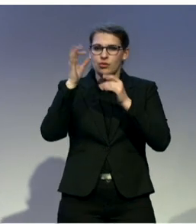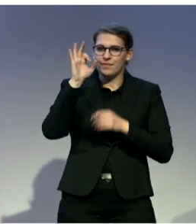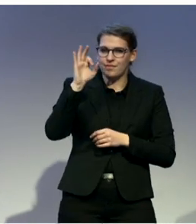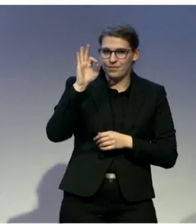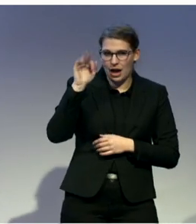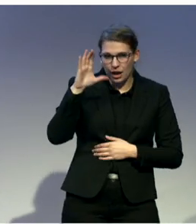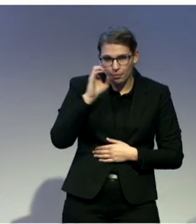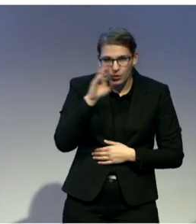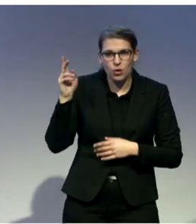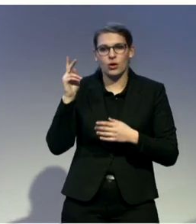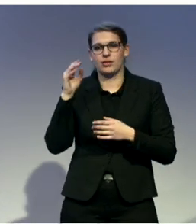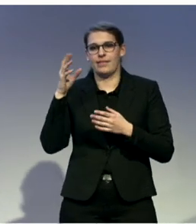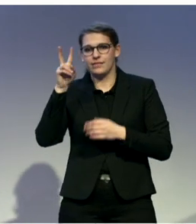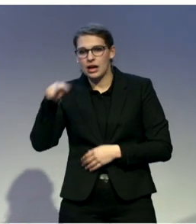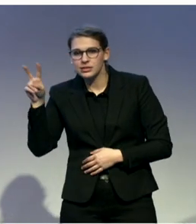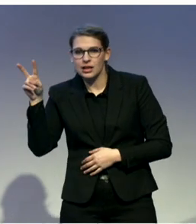media. Please.